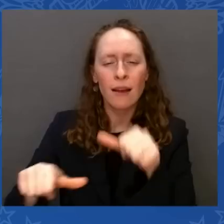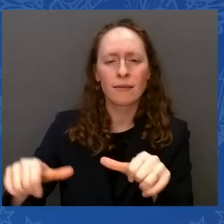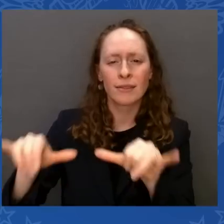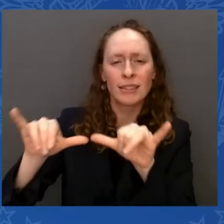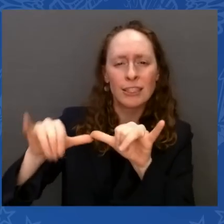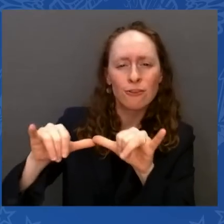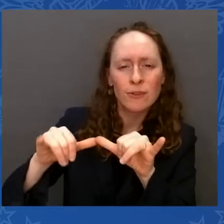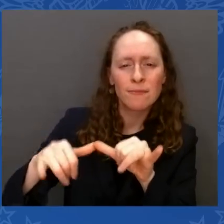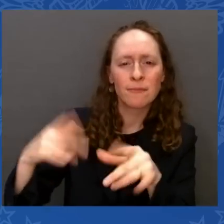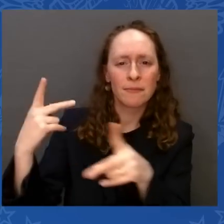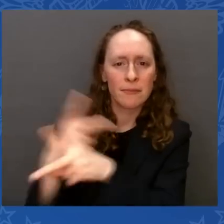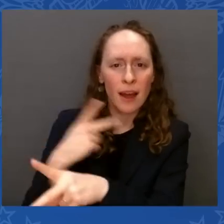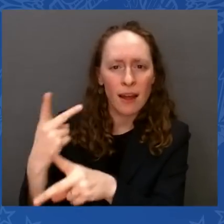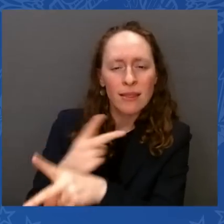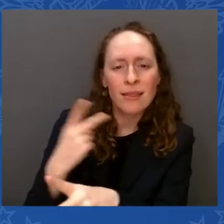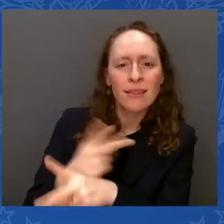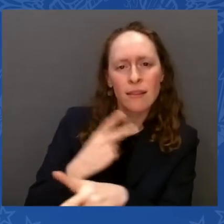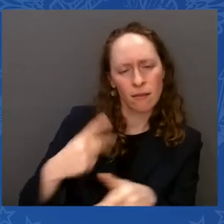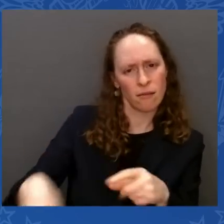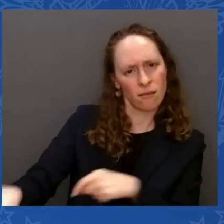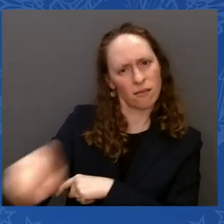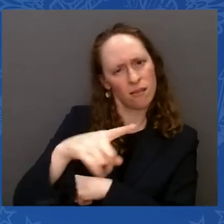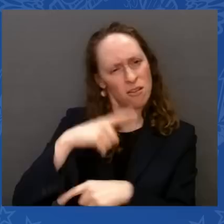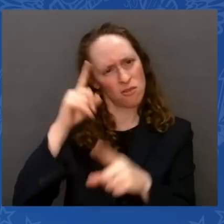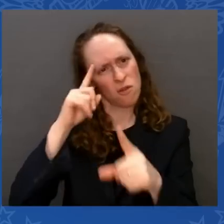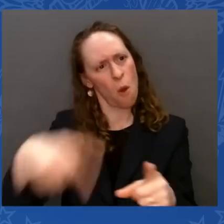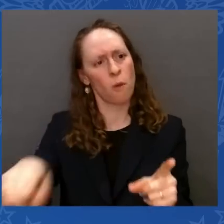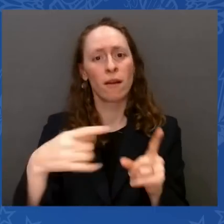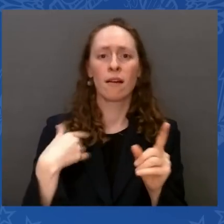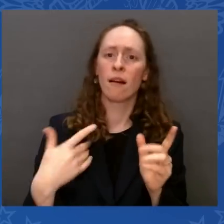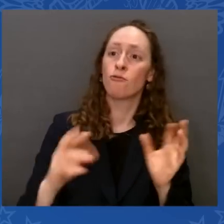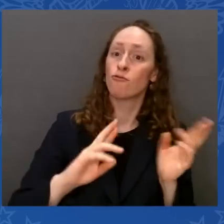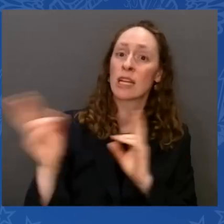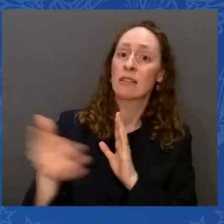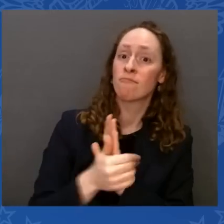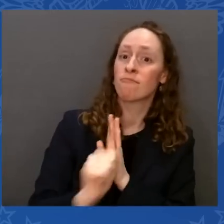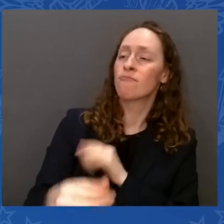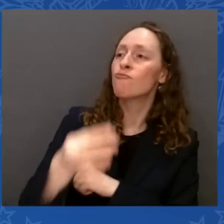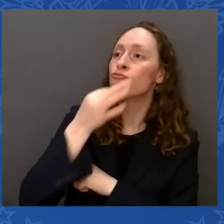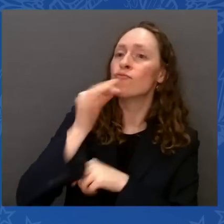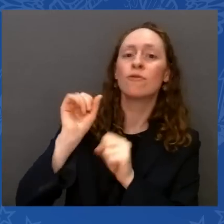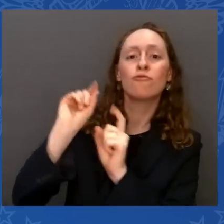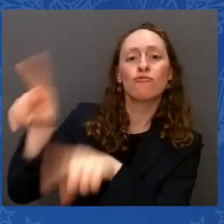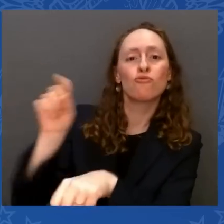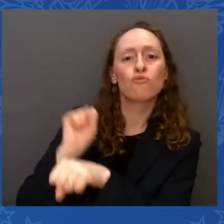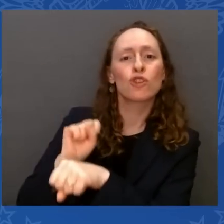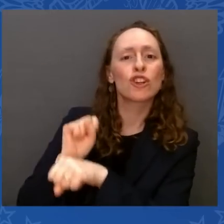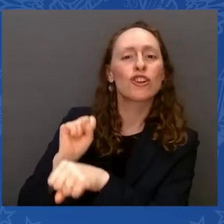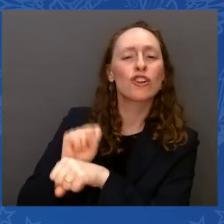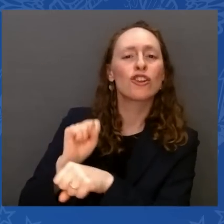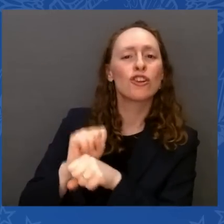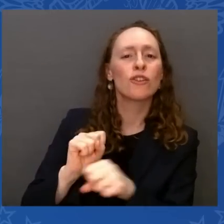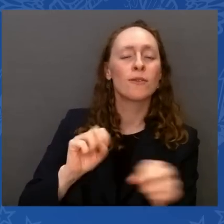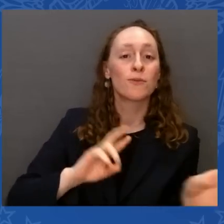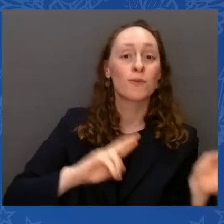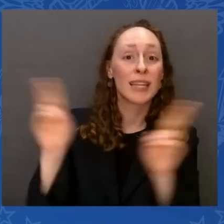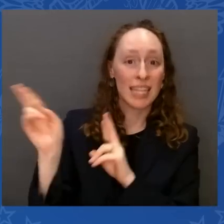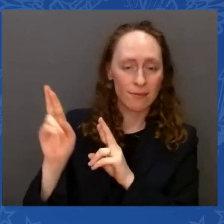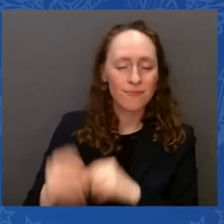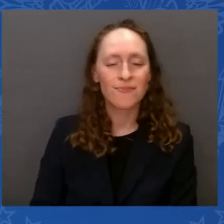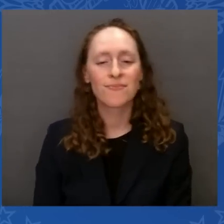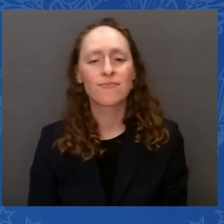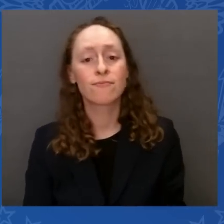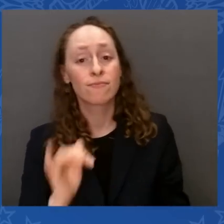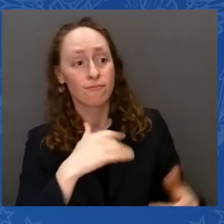21st century economy. Together, under the leadership of President Biden, we were able to enact the Inflation Reduction